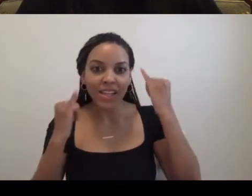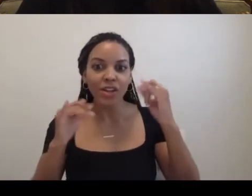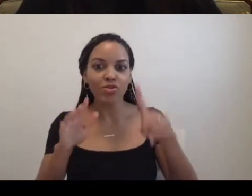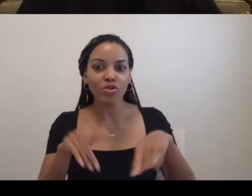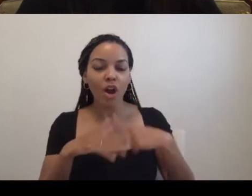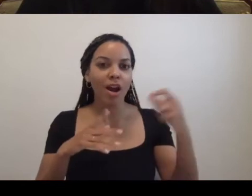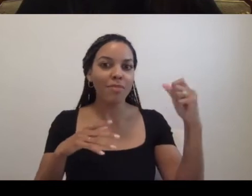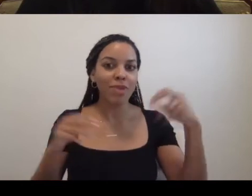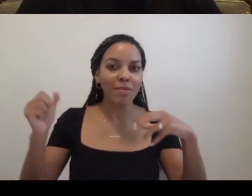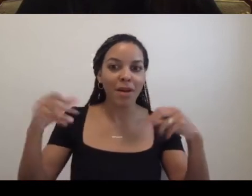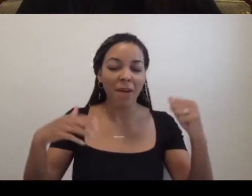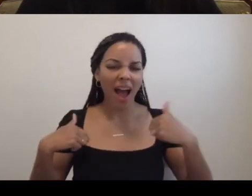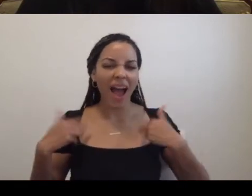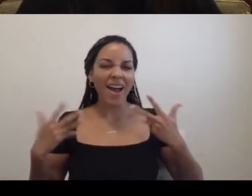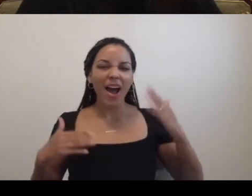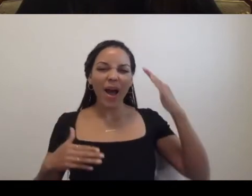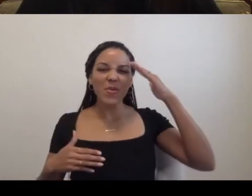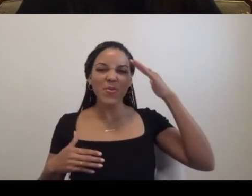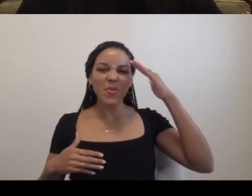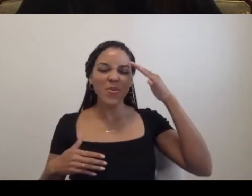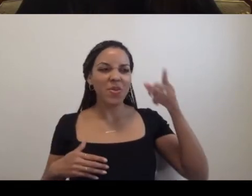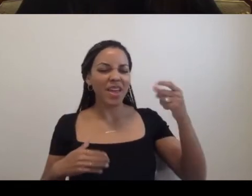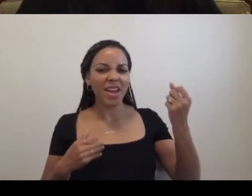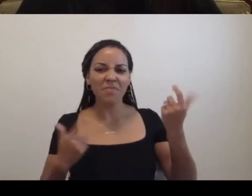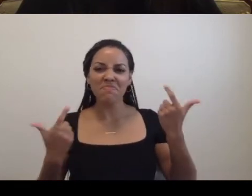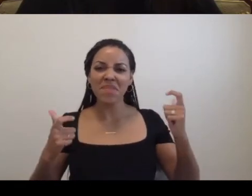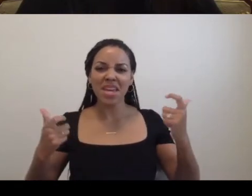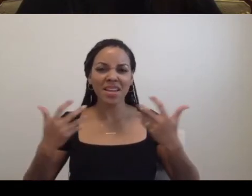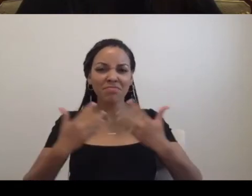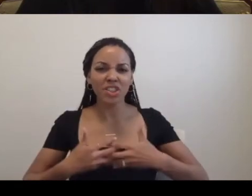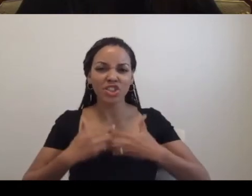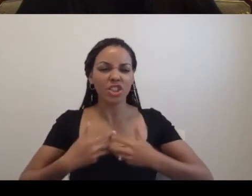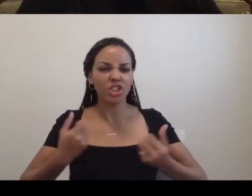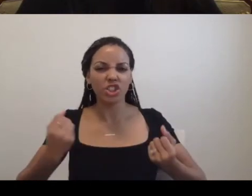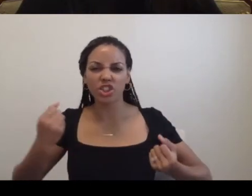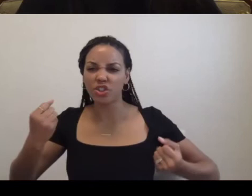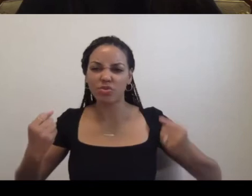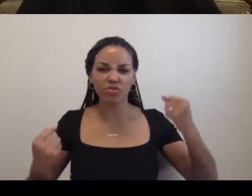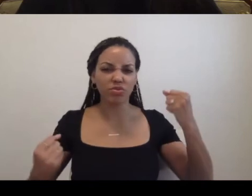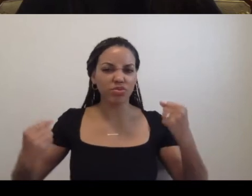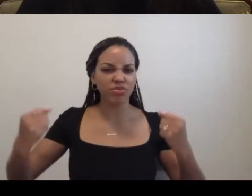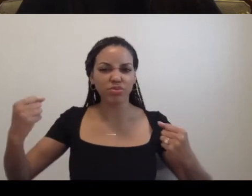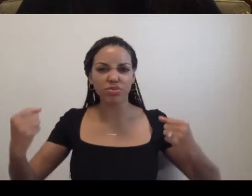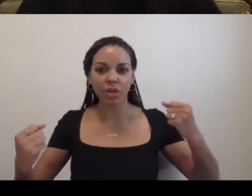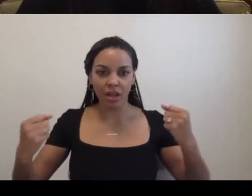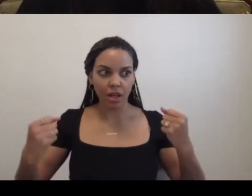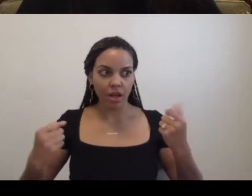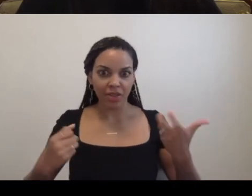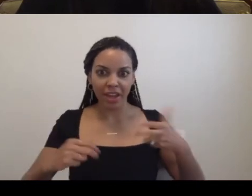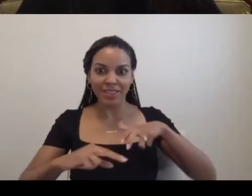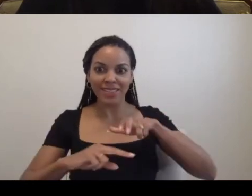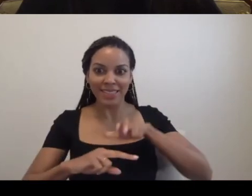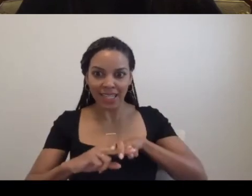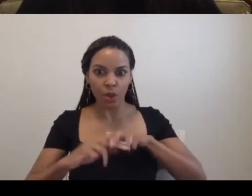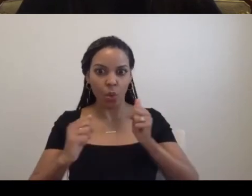see, I knew that they drive these very powerful machines. They're sitting in power all day long,